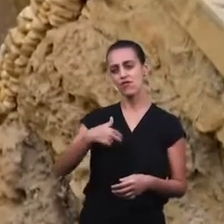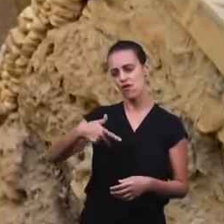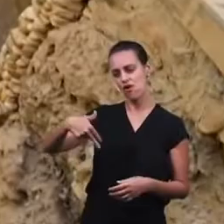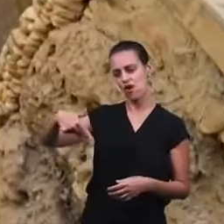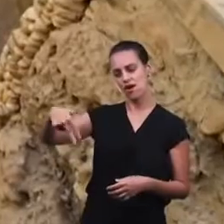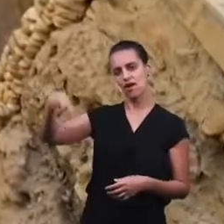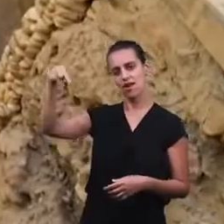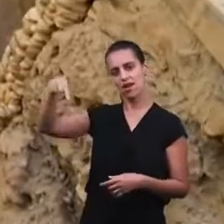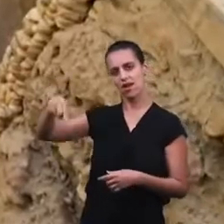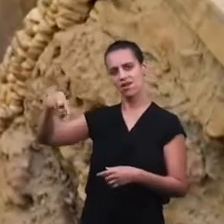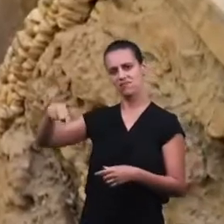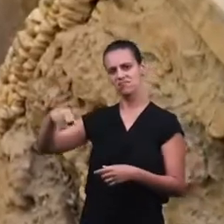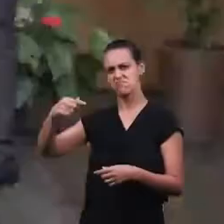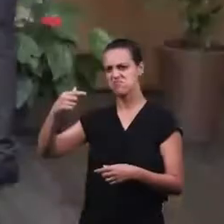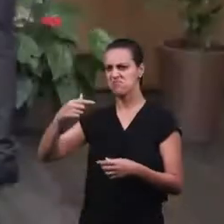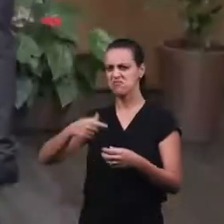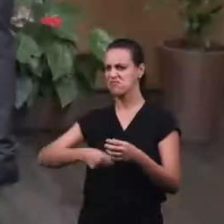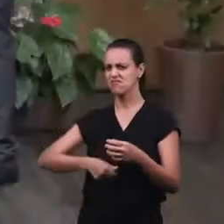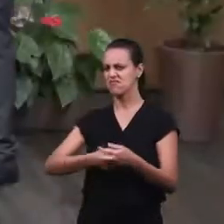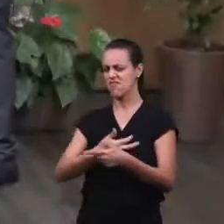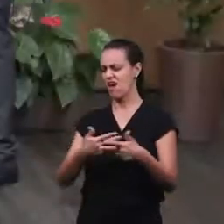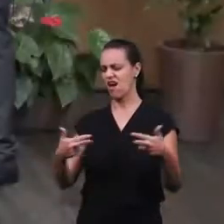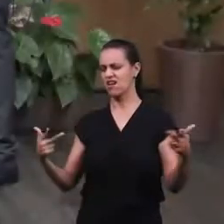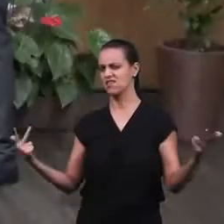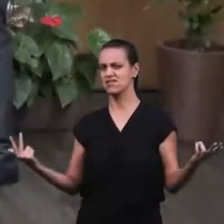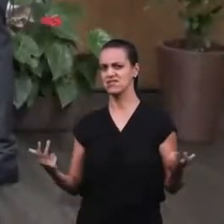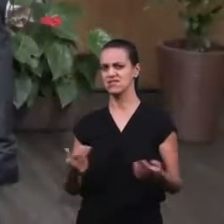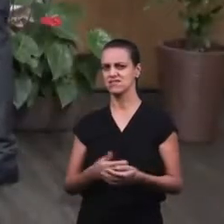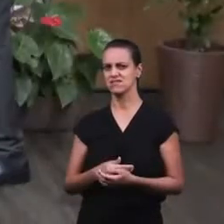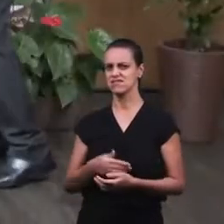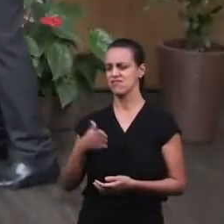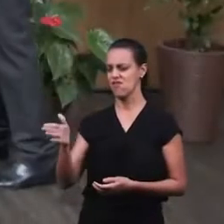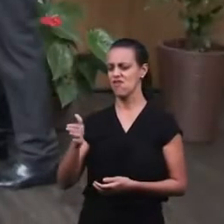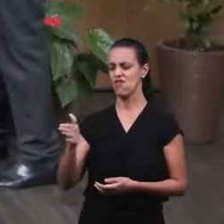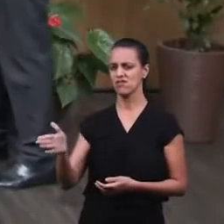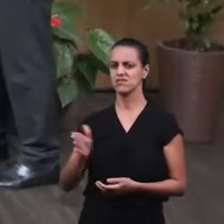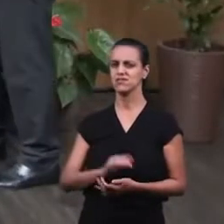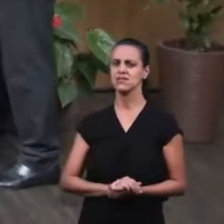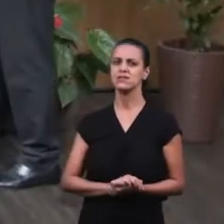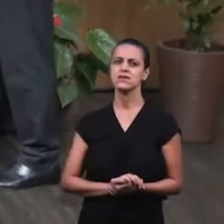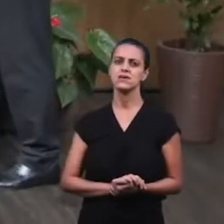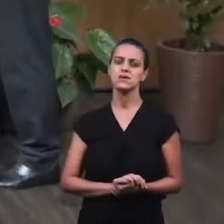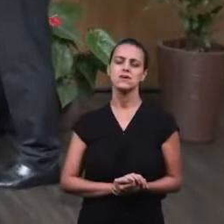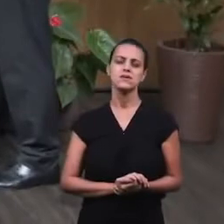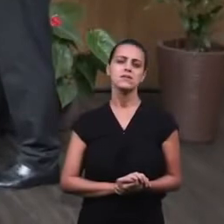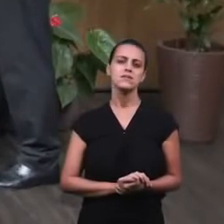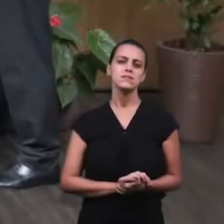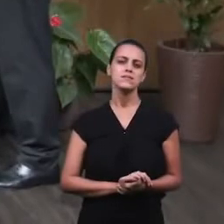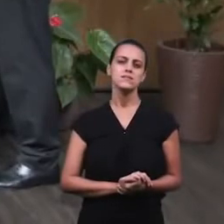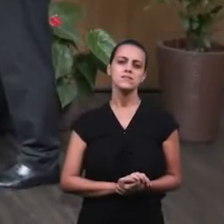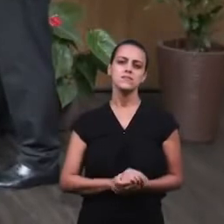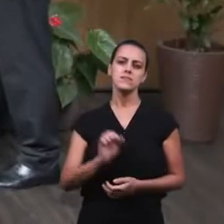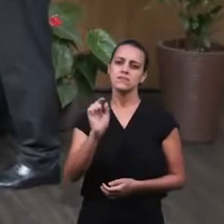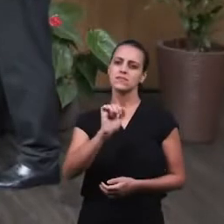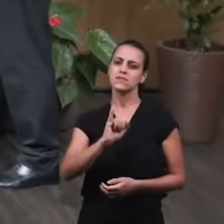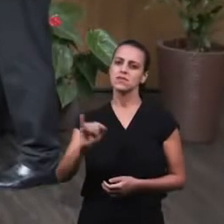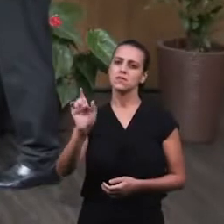and the Lord Jesus went to Jericho many times, more than once, and here we see some pictures